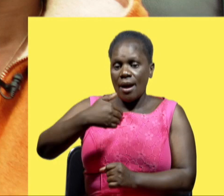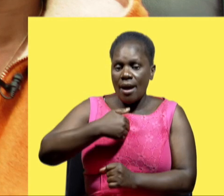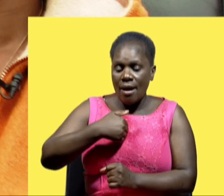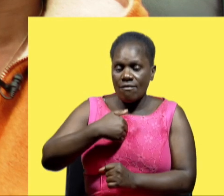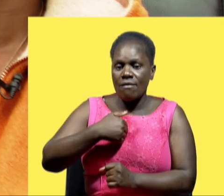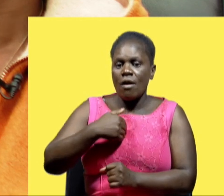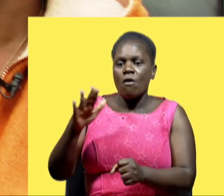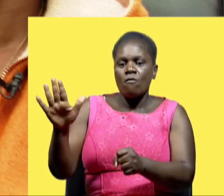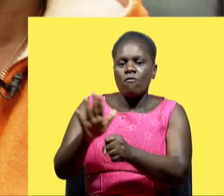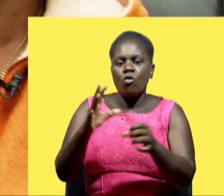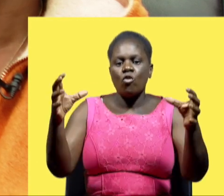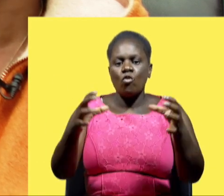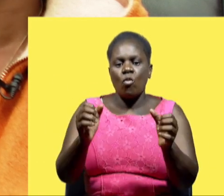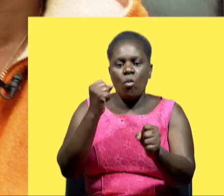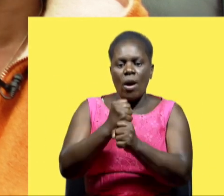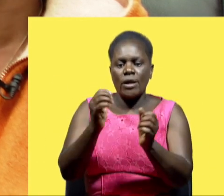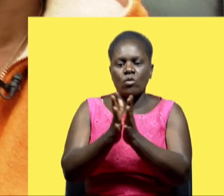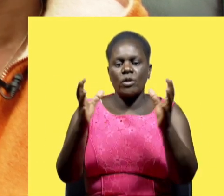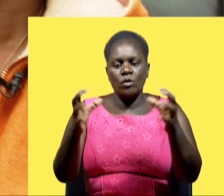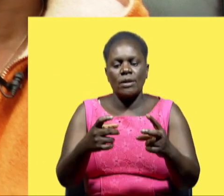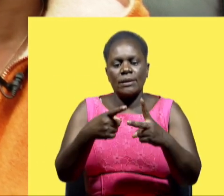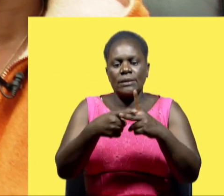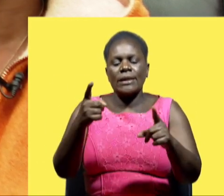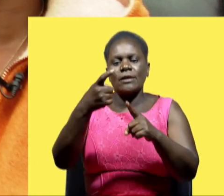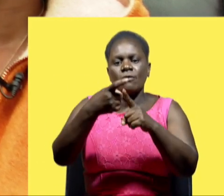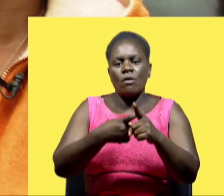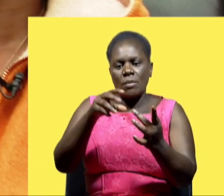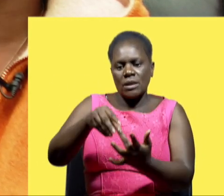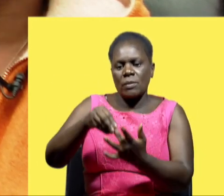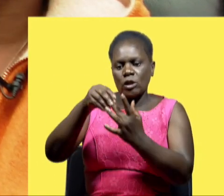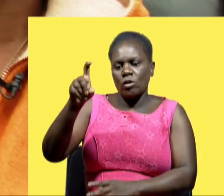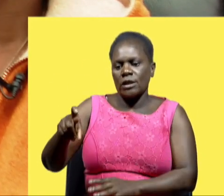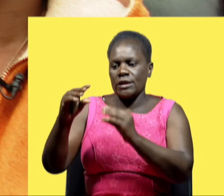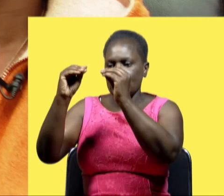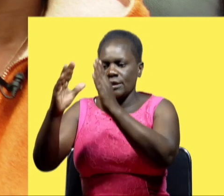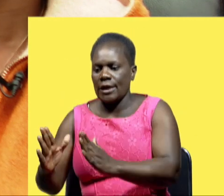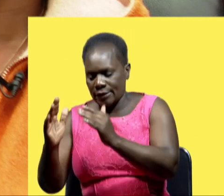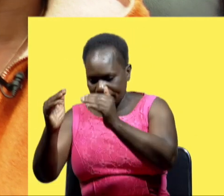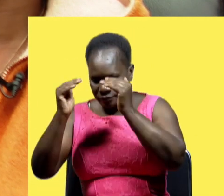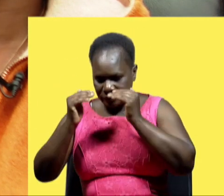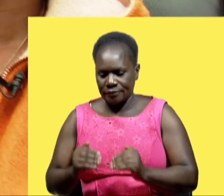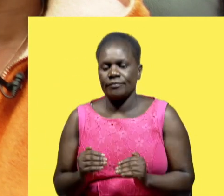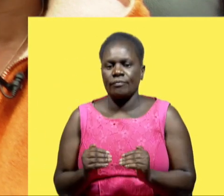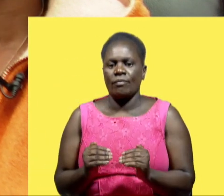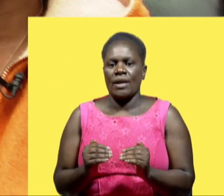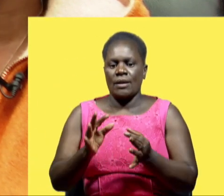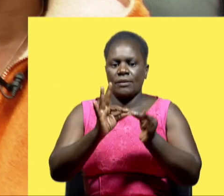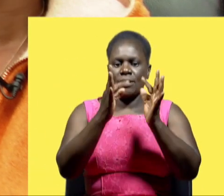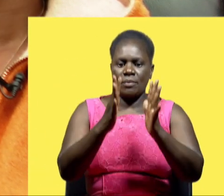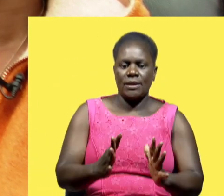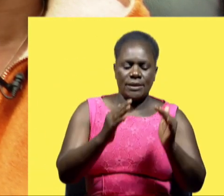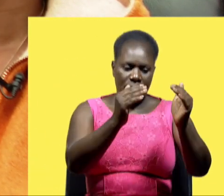to have a whole team working with the children starting from the special needs teachers followed by the